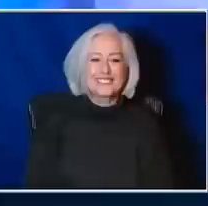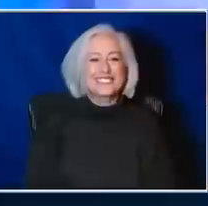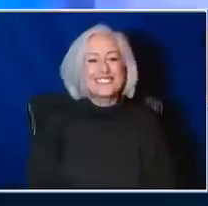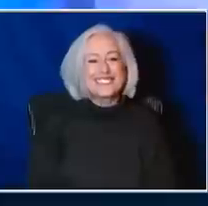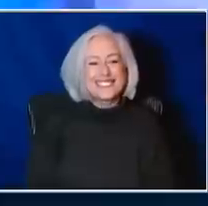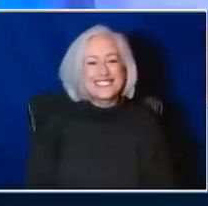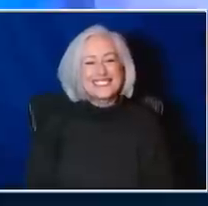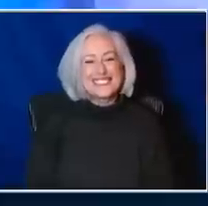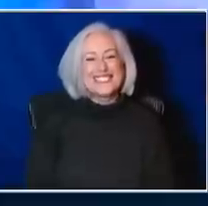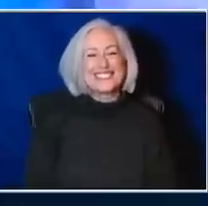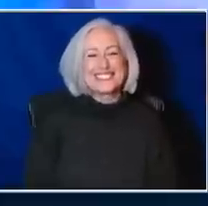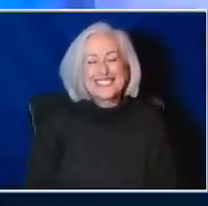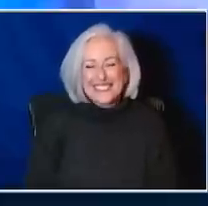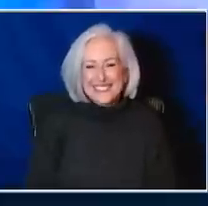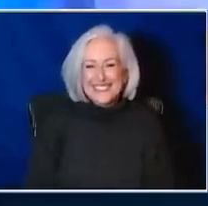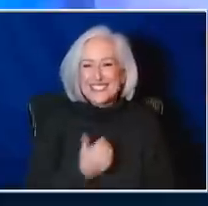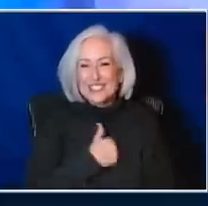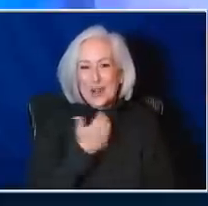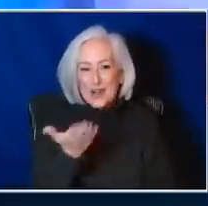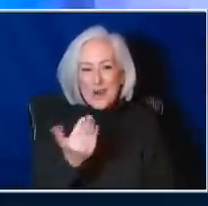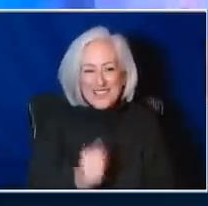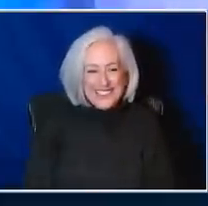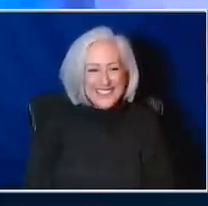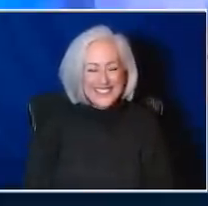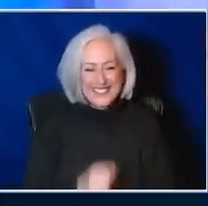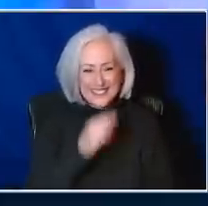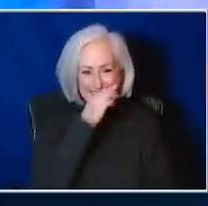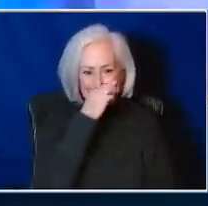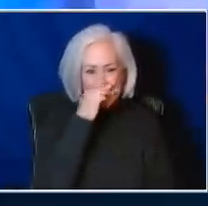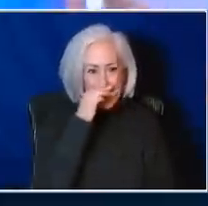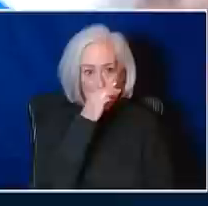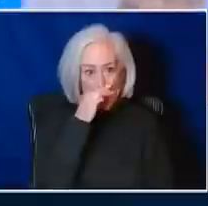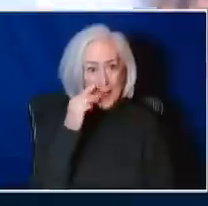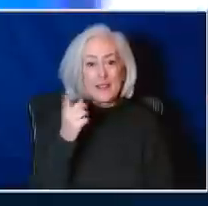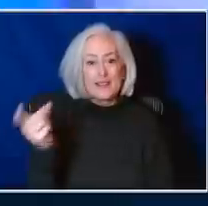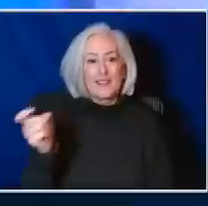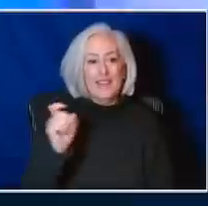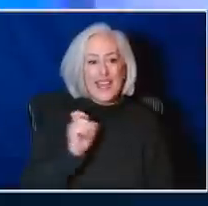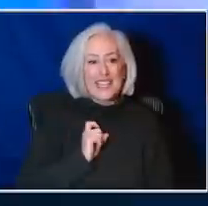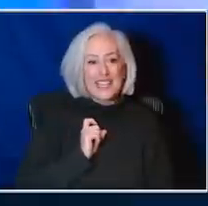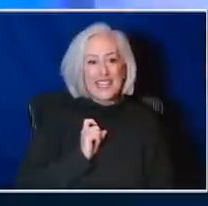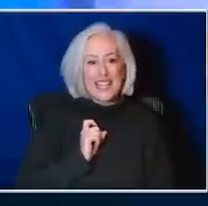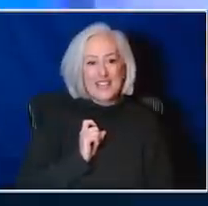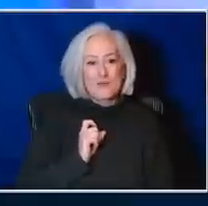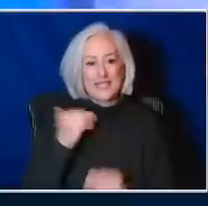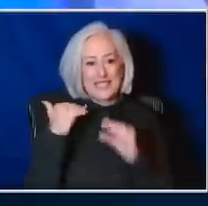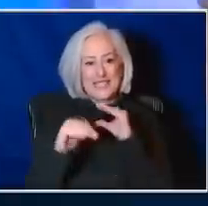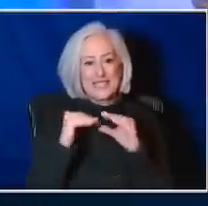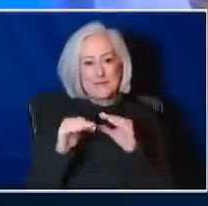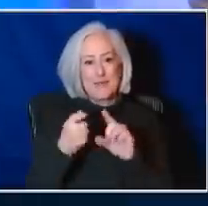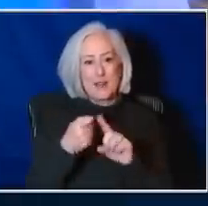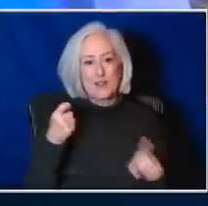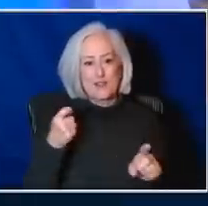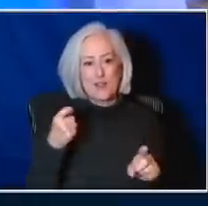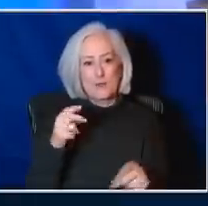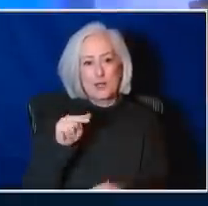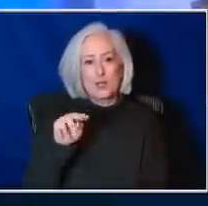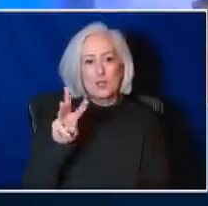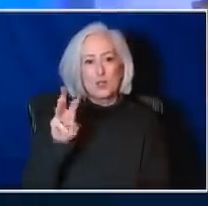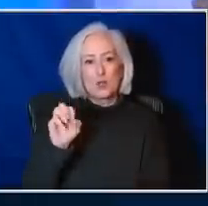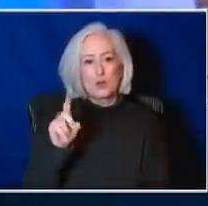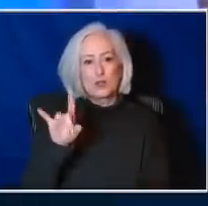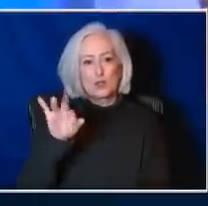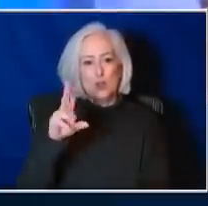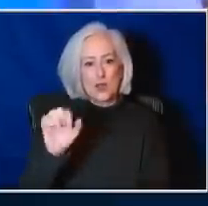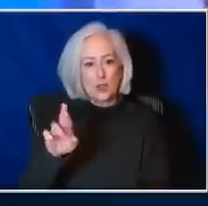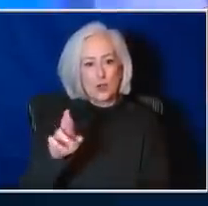sorry, Alexis, go ahead. Well, I was just handed, I was just handed an email from our news director here, Jill. This comes from